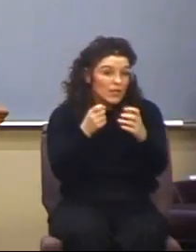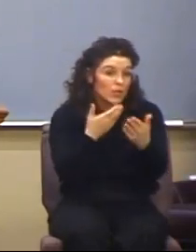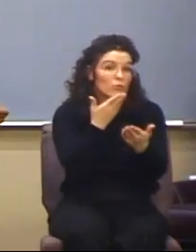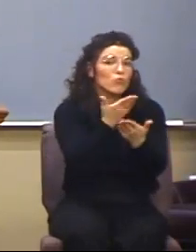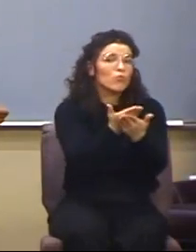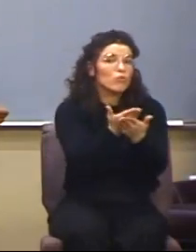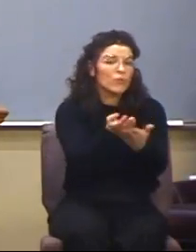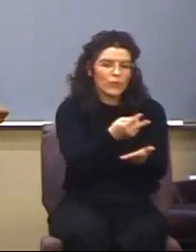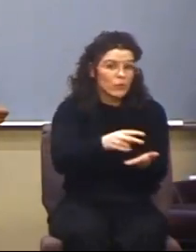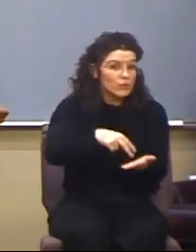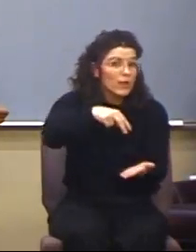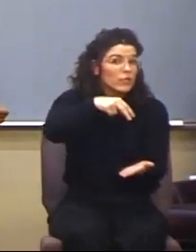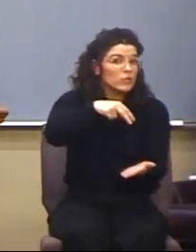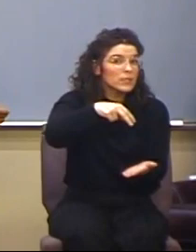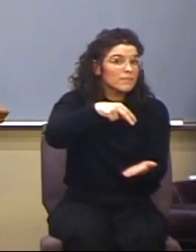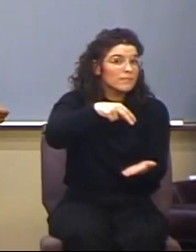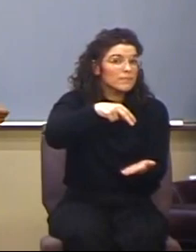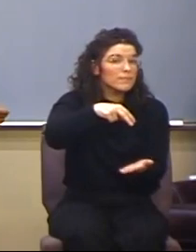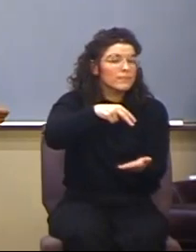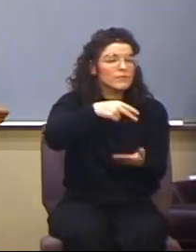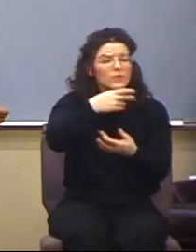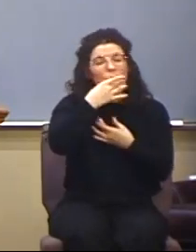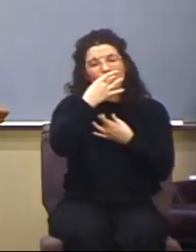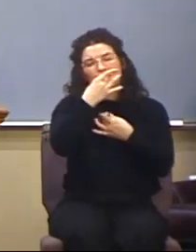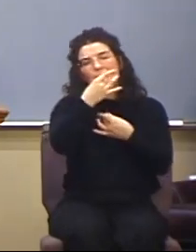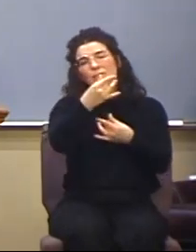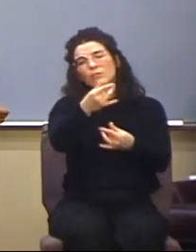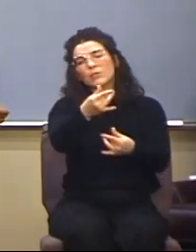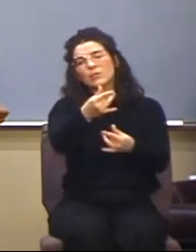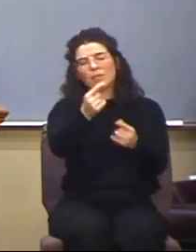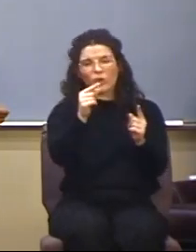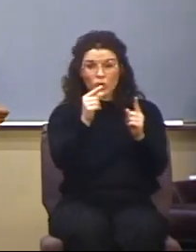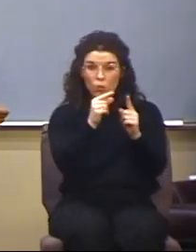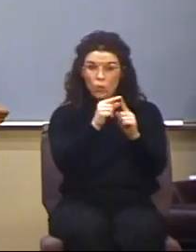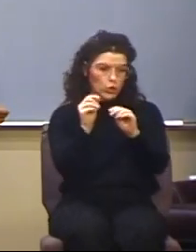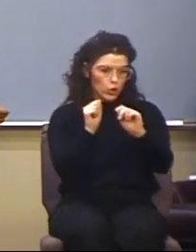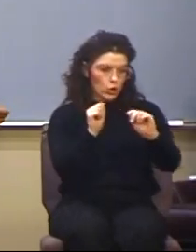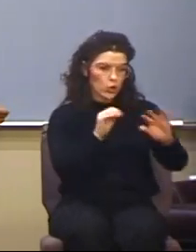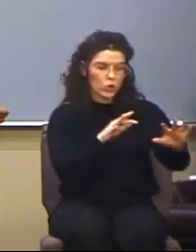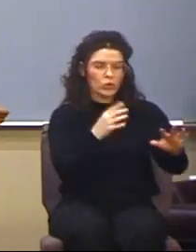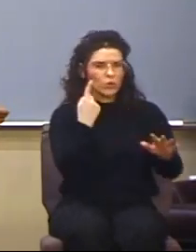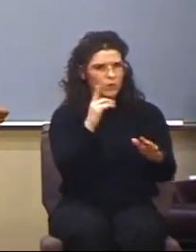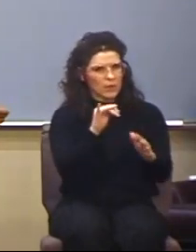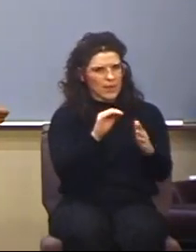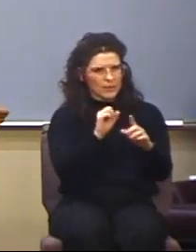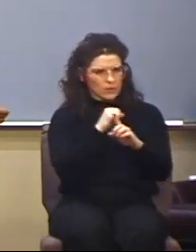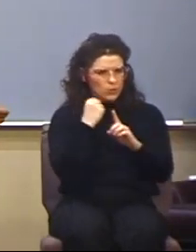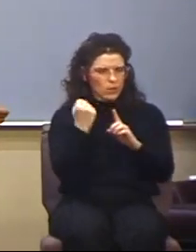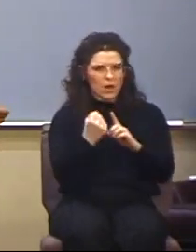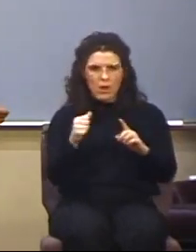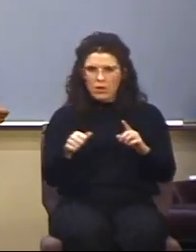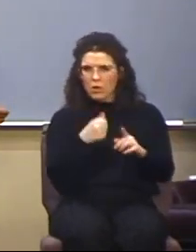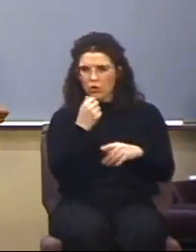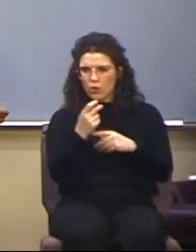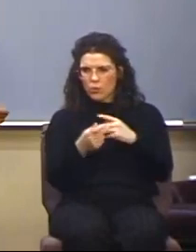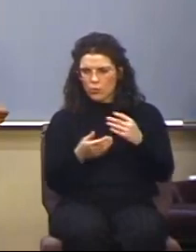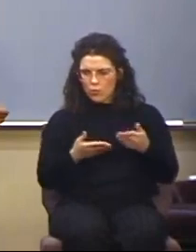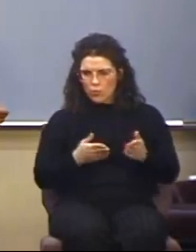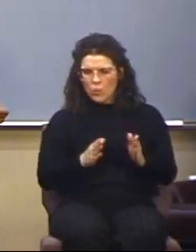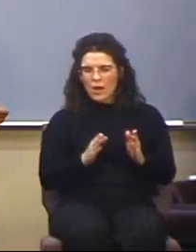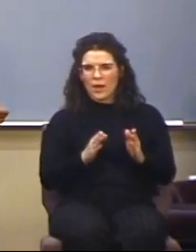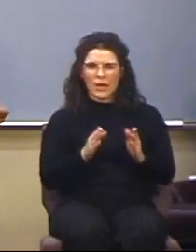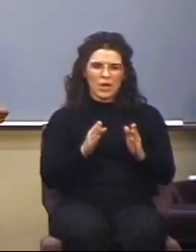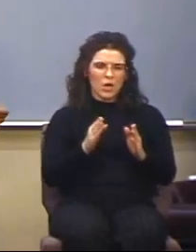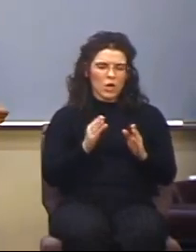resurrection. Interesting. The word accursed, or, for that matter, another form, the word